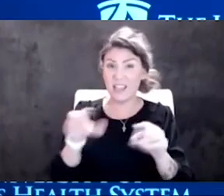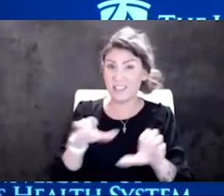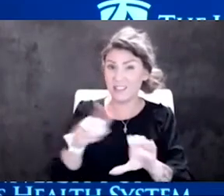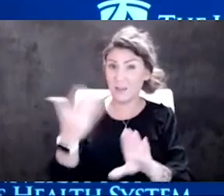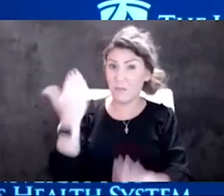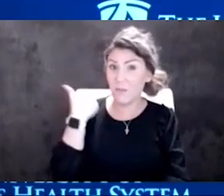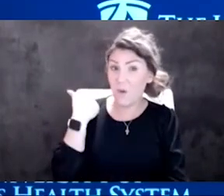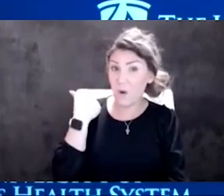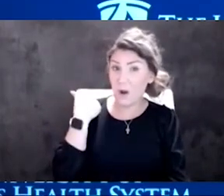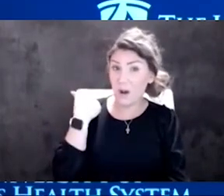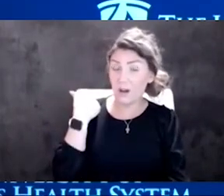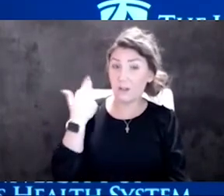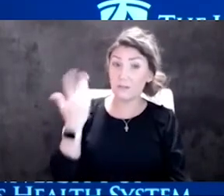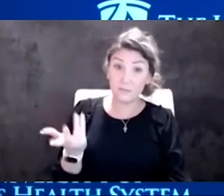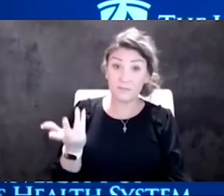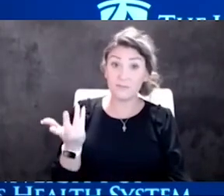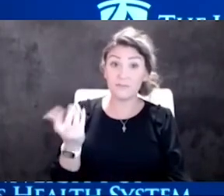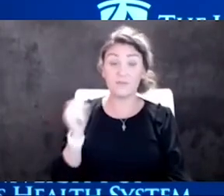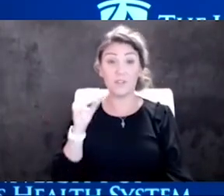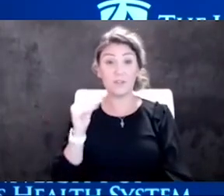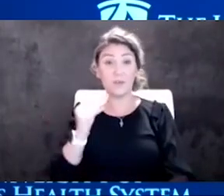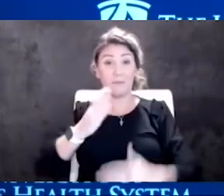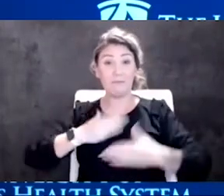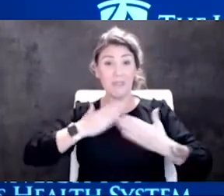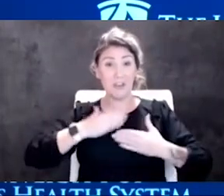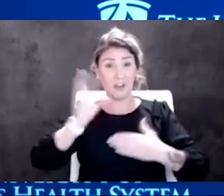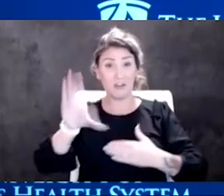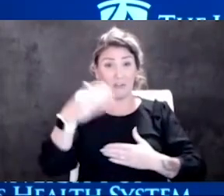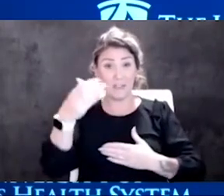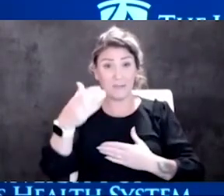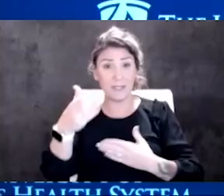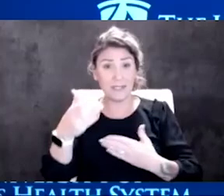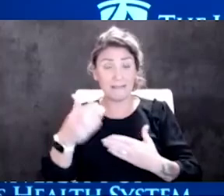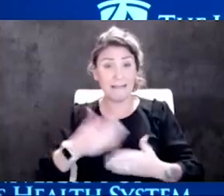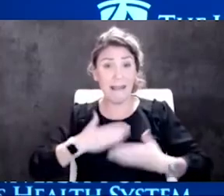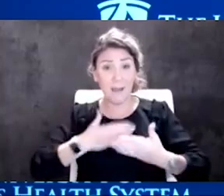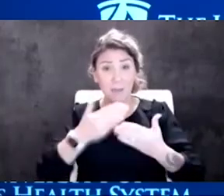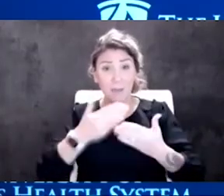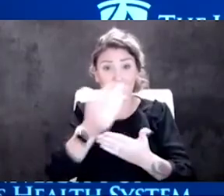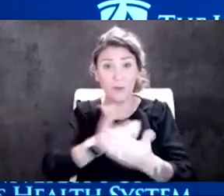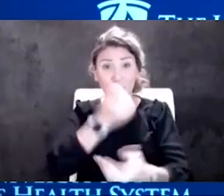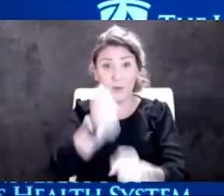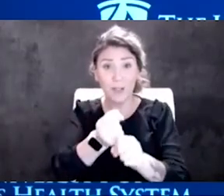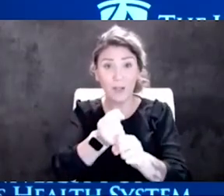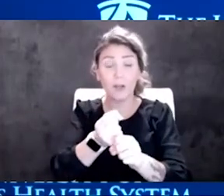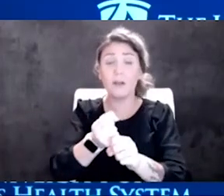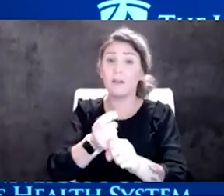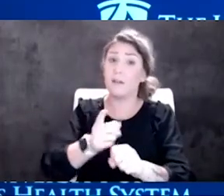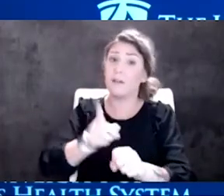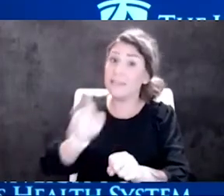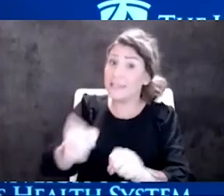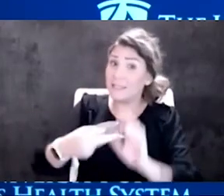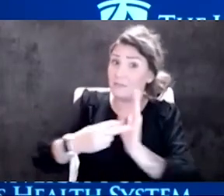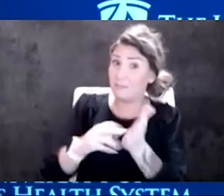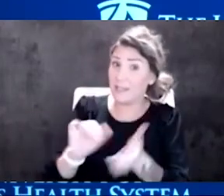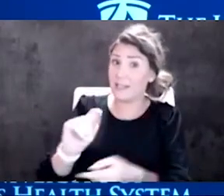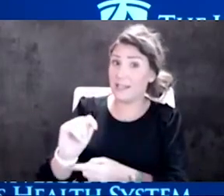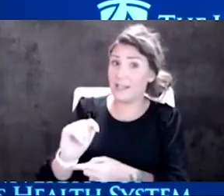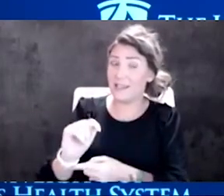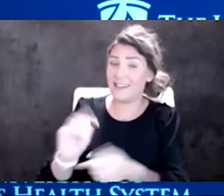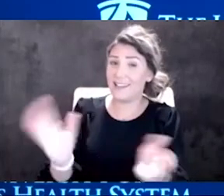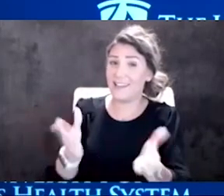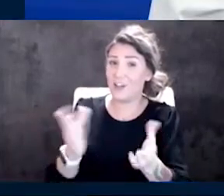So say Merry Christmas and Happy New Year, but really mean it. And let's be here for many more to come.